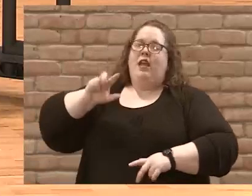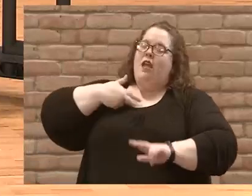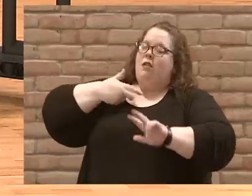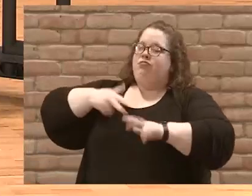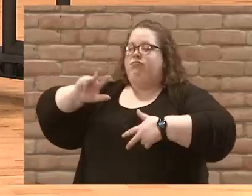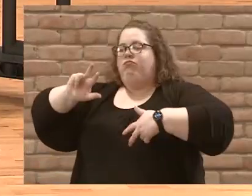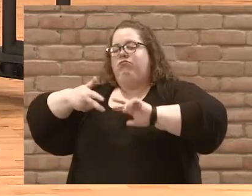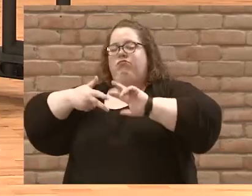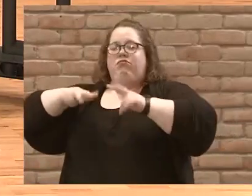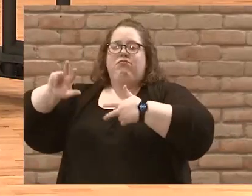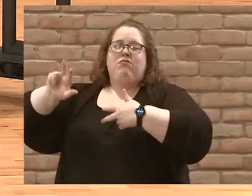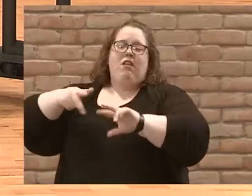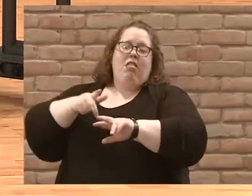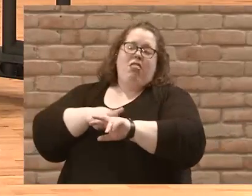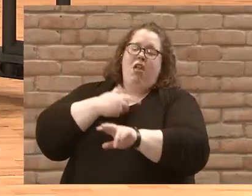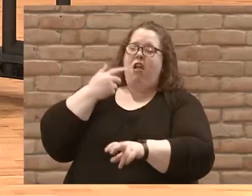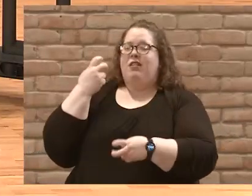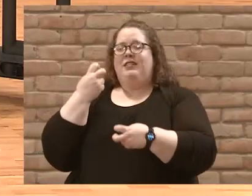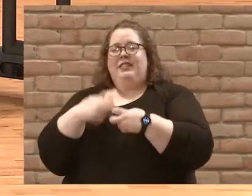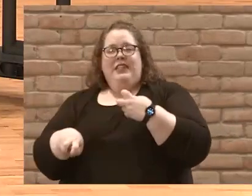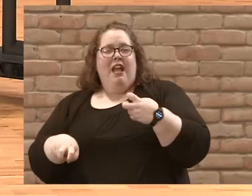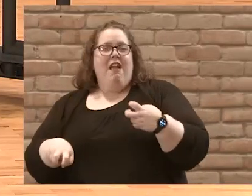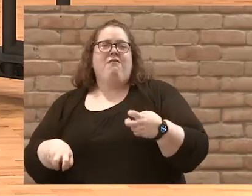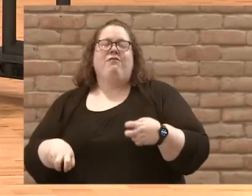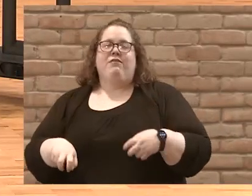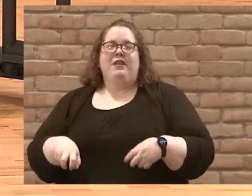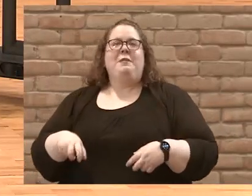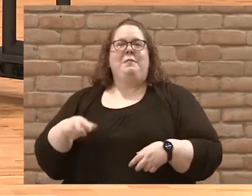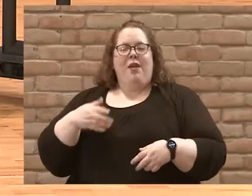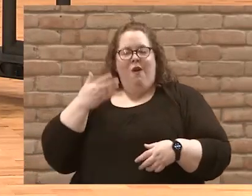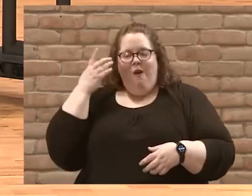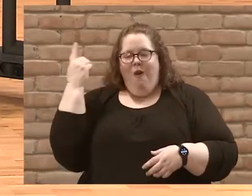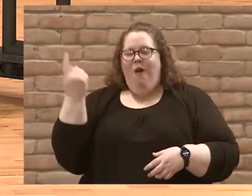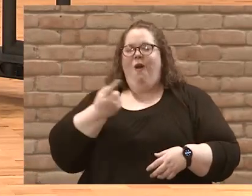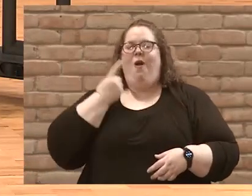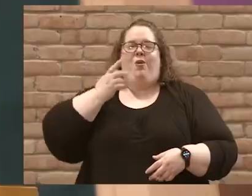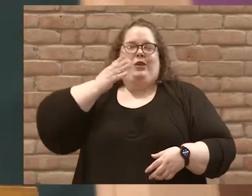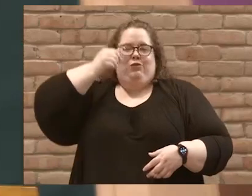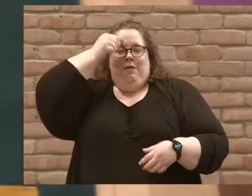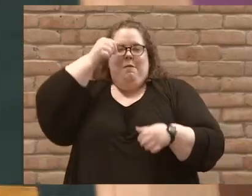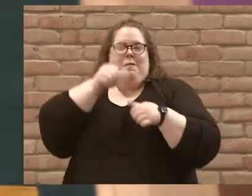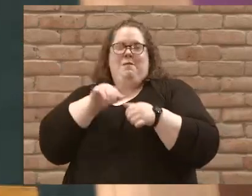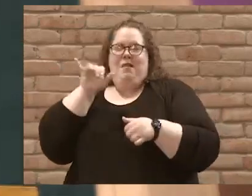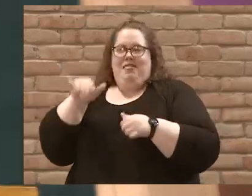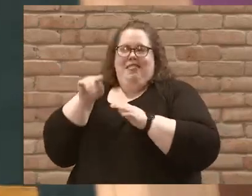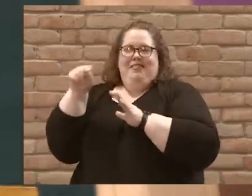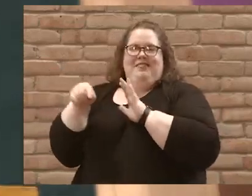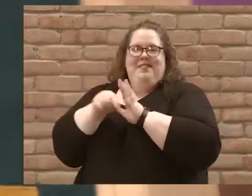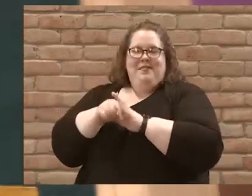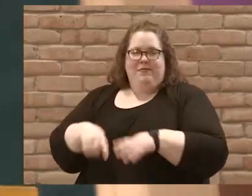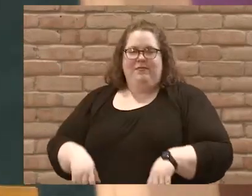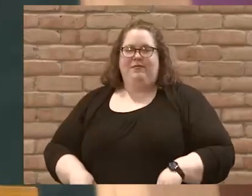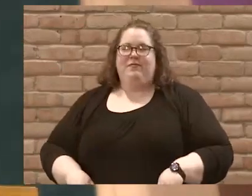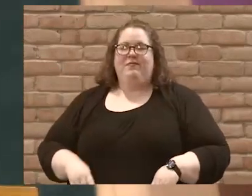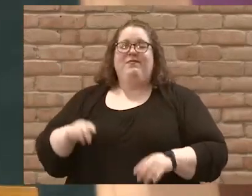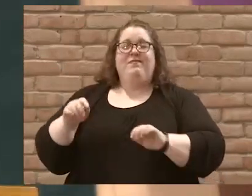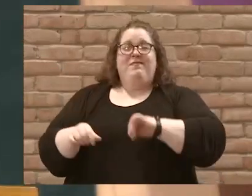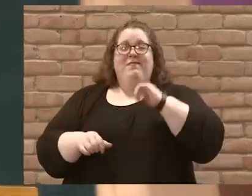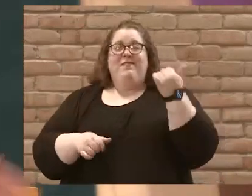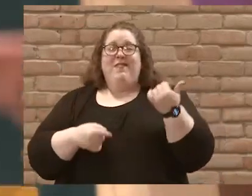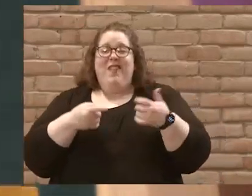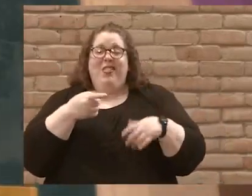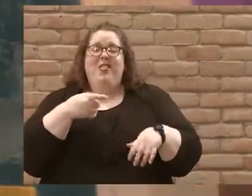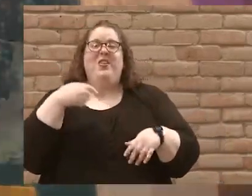before sunrise, but I'll never forget that time in my life. And then there was standing on the top of the ancient